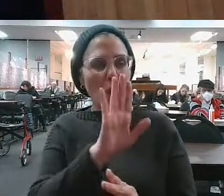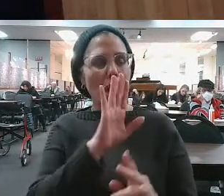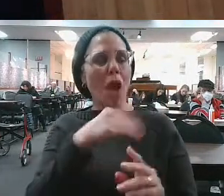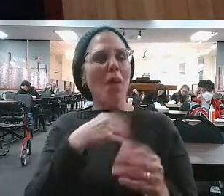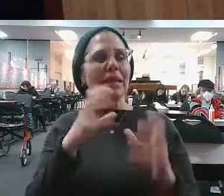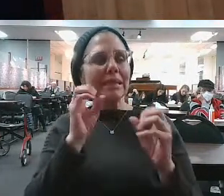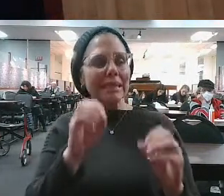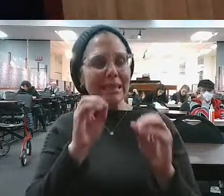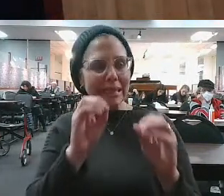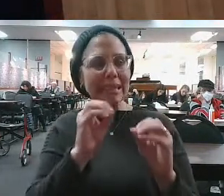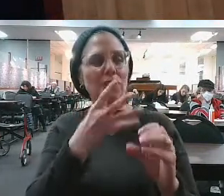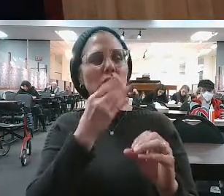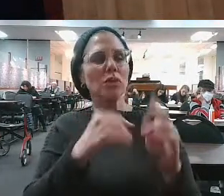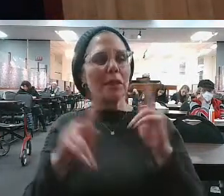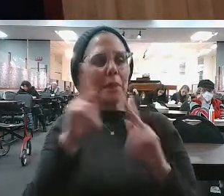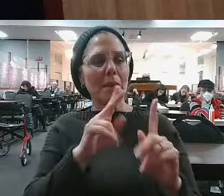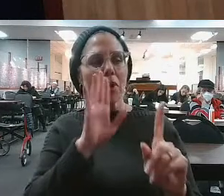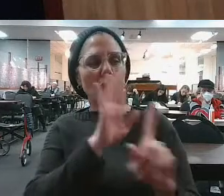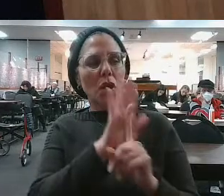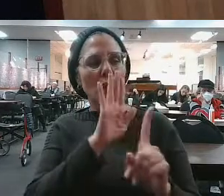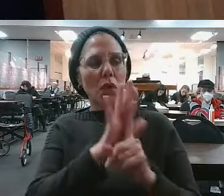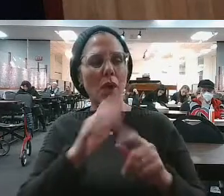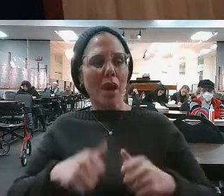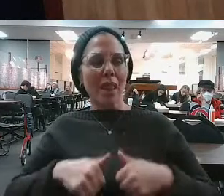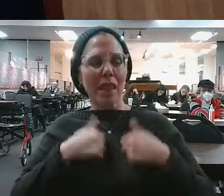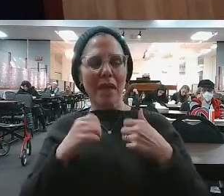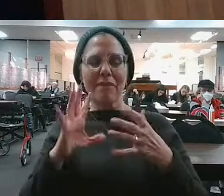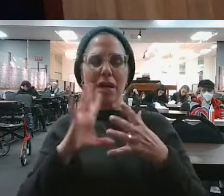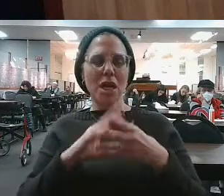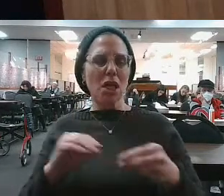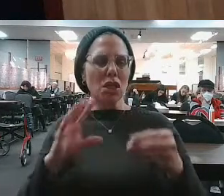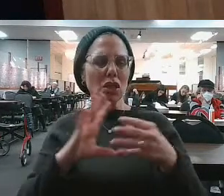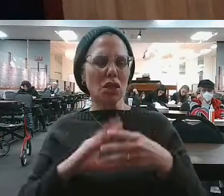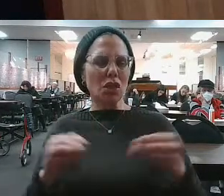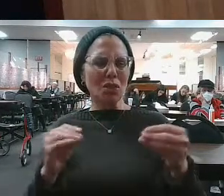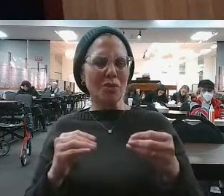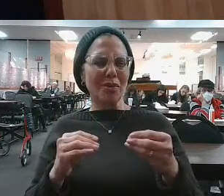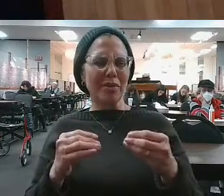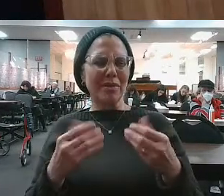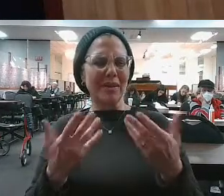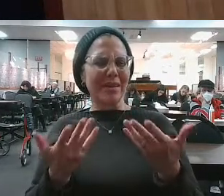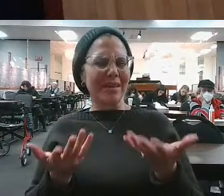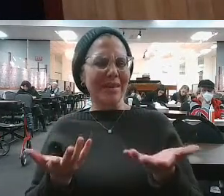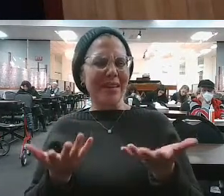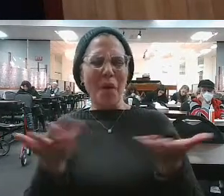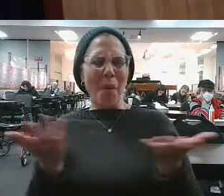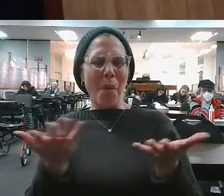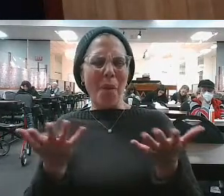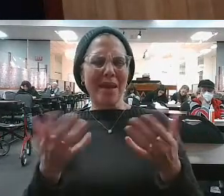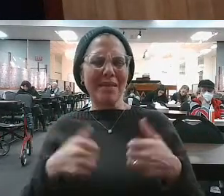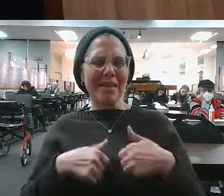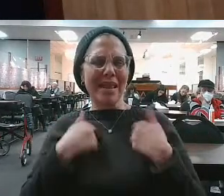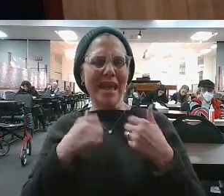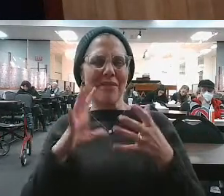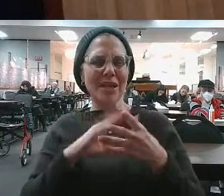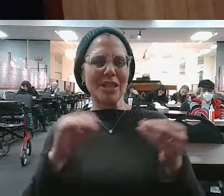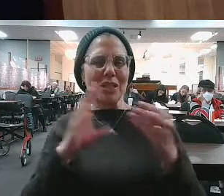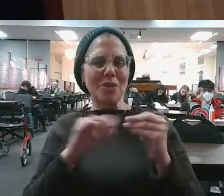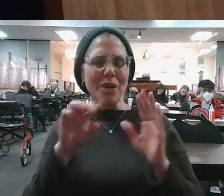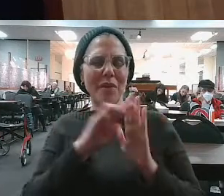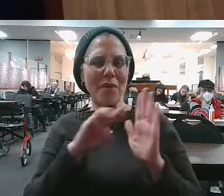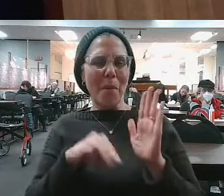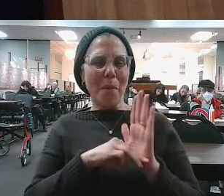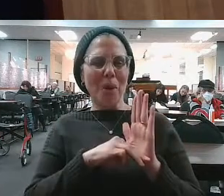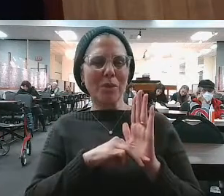I want you to teach them your life story. So you say to yourself, what's the life story of Moshe Rabbeinu?